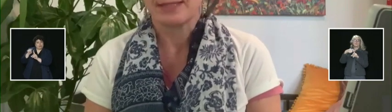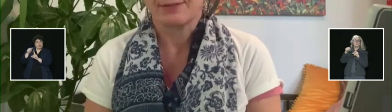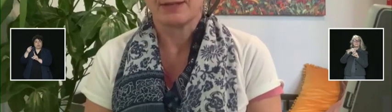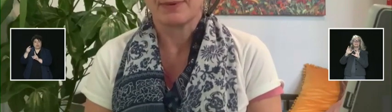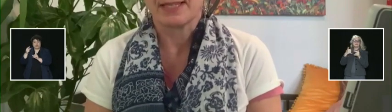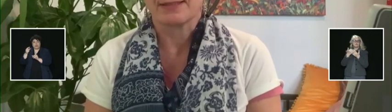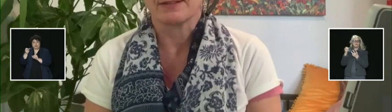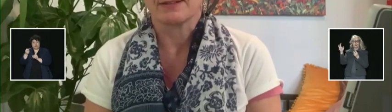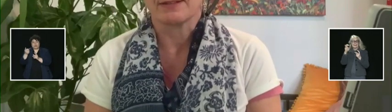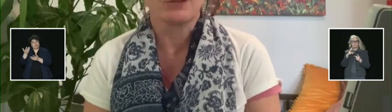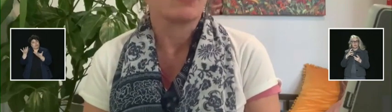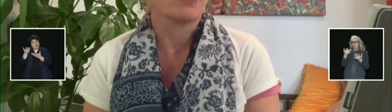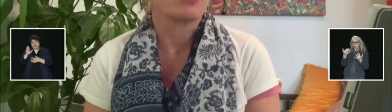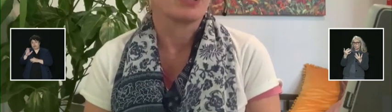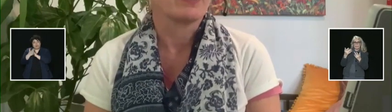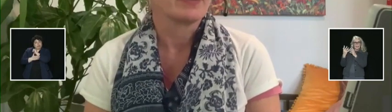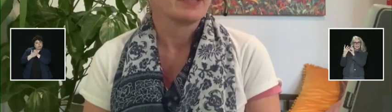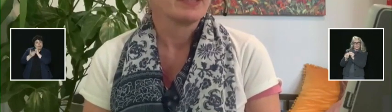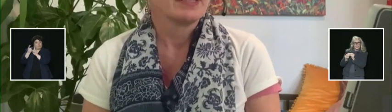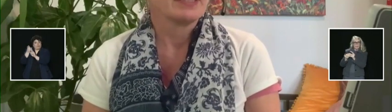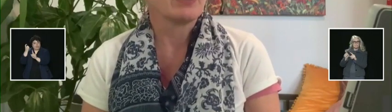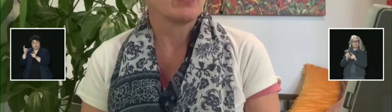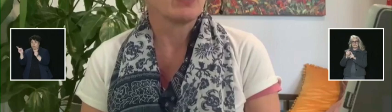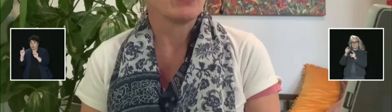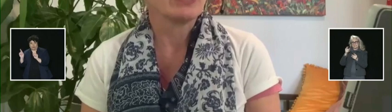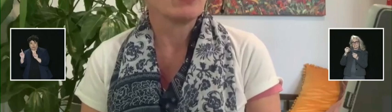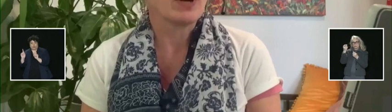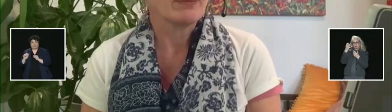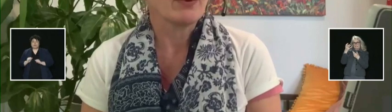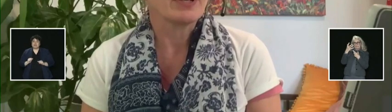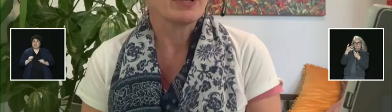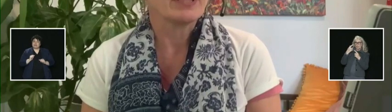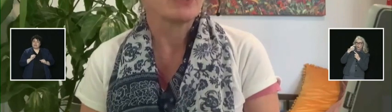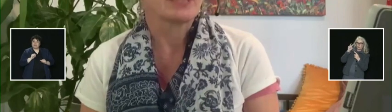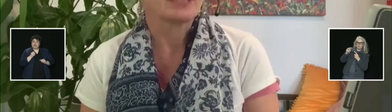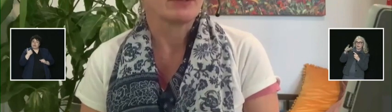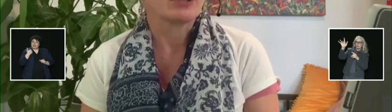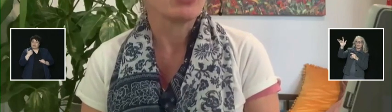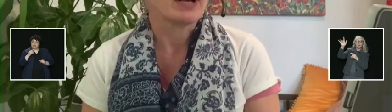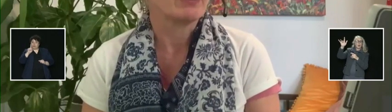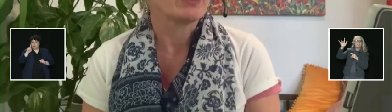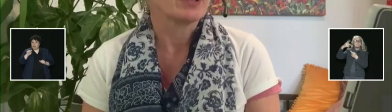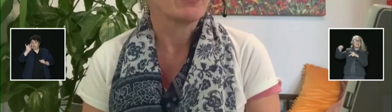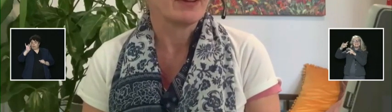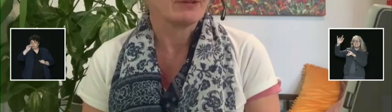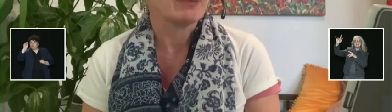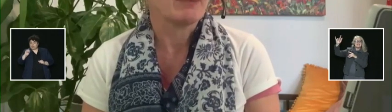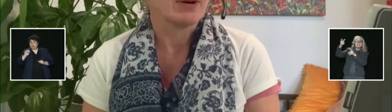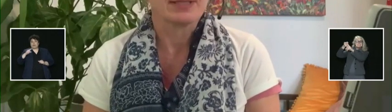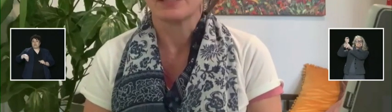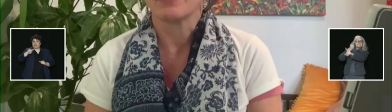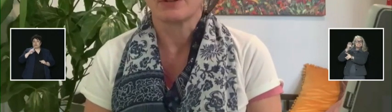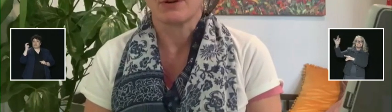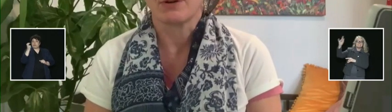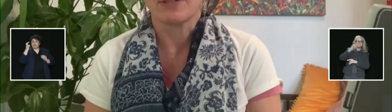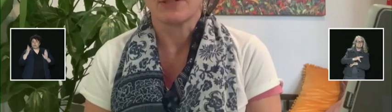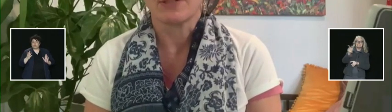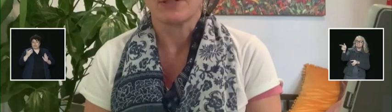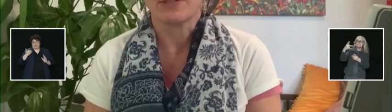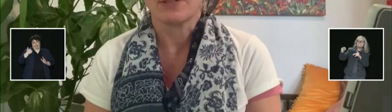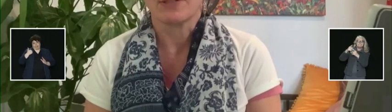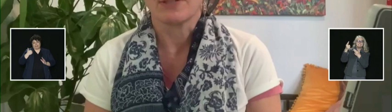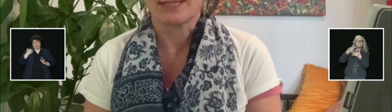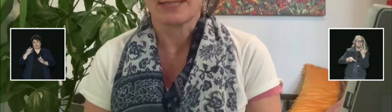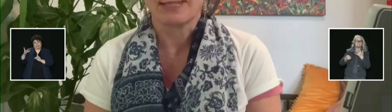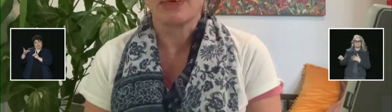traveller positivity based on country of origin. Now, only 1.8% of all travellers are found to be positive with COVID